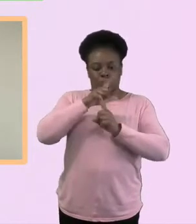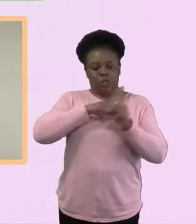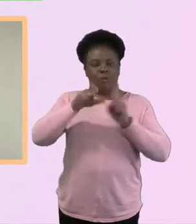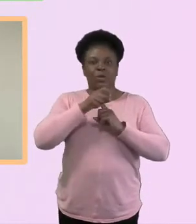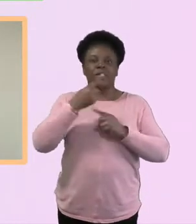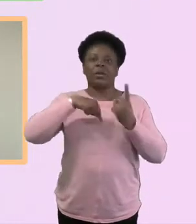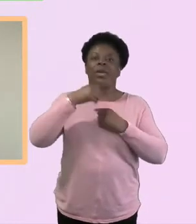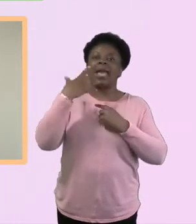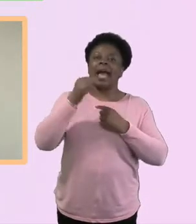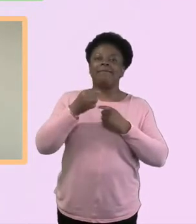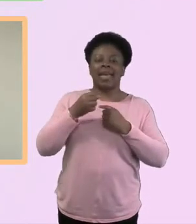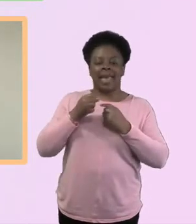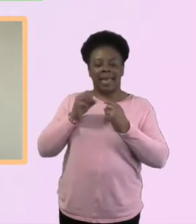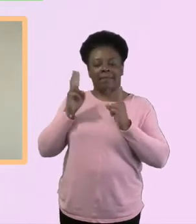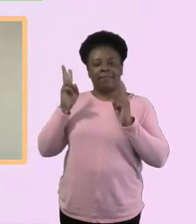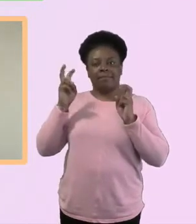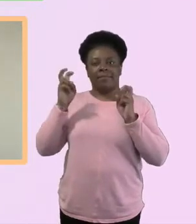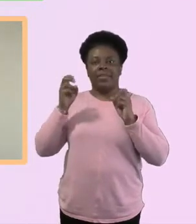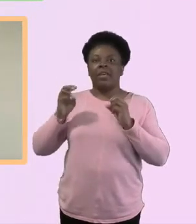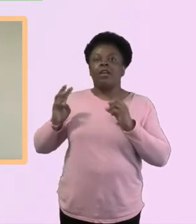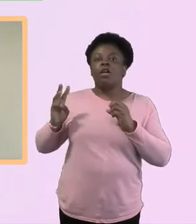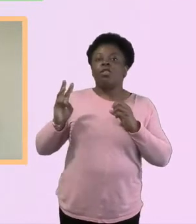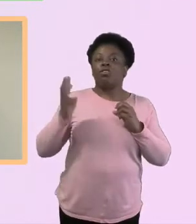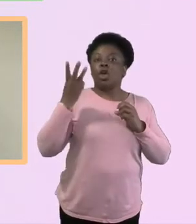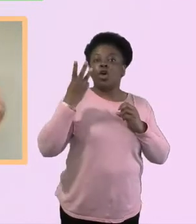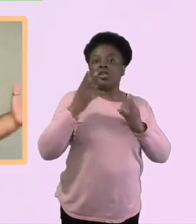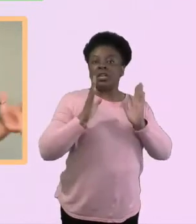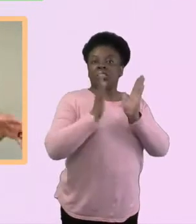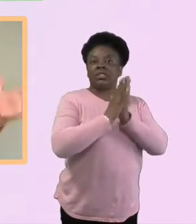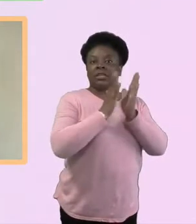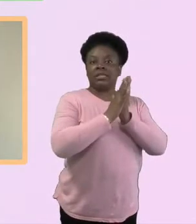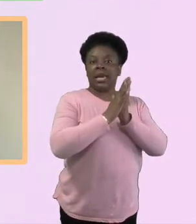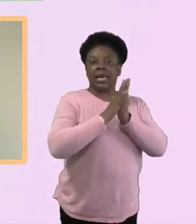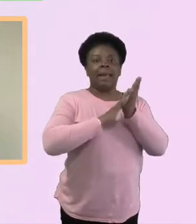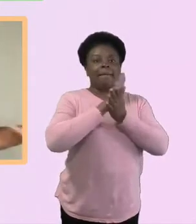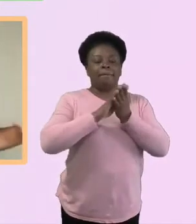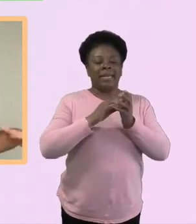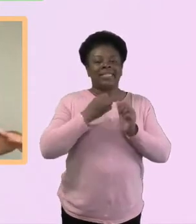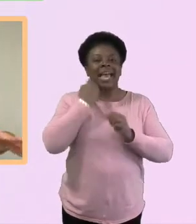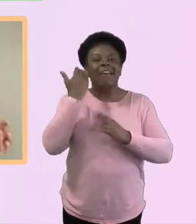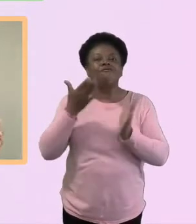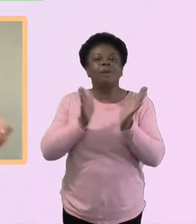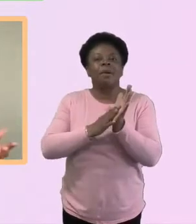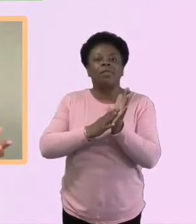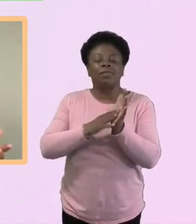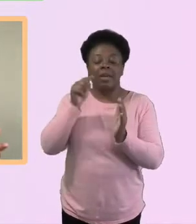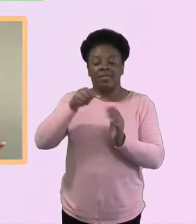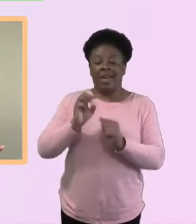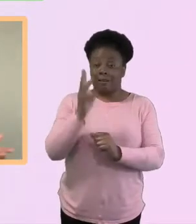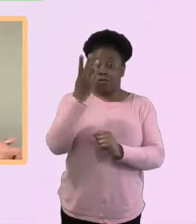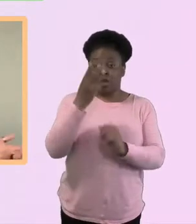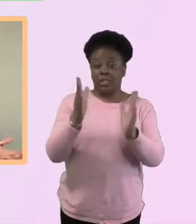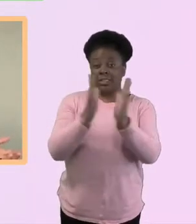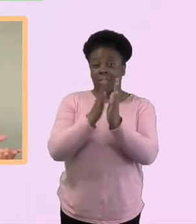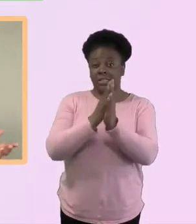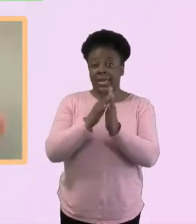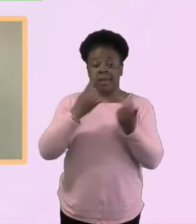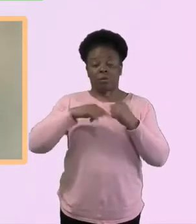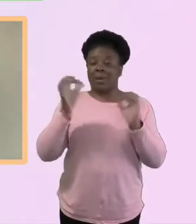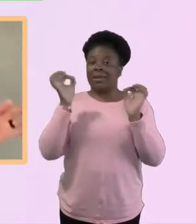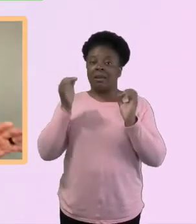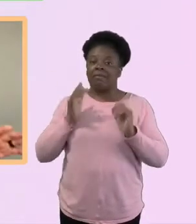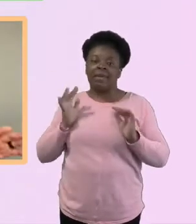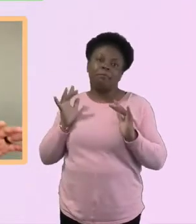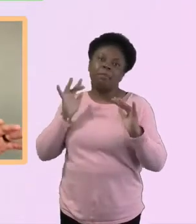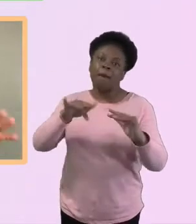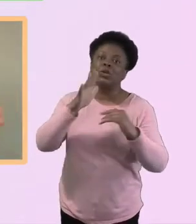not gathering on a Sunday morning on the third Sunday of the month and encouraging people to do other things. And we'll, we'll have missional activities, but, but also giving people the freedom